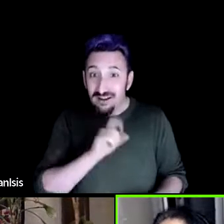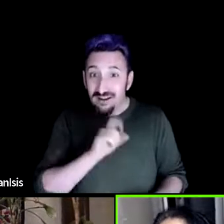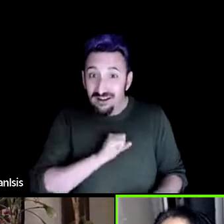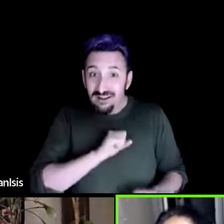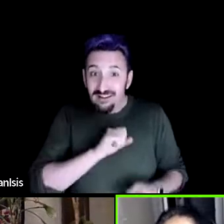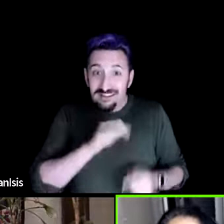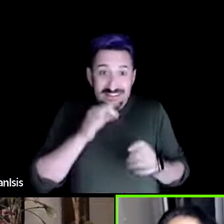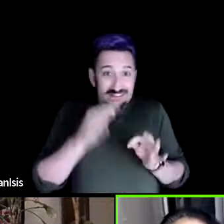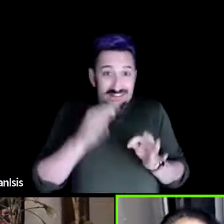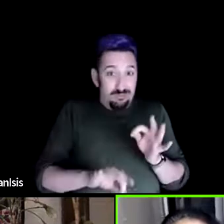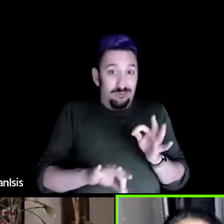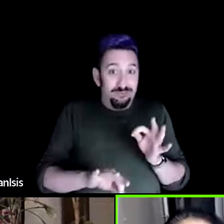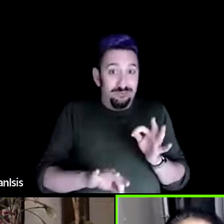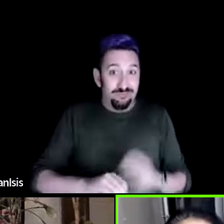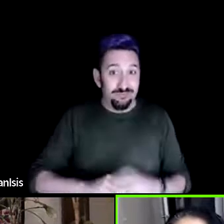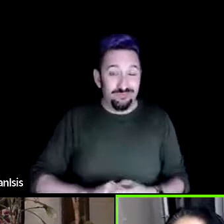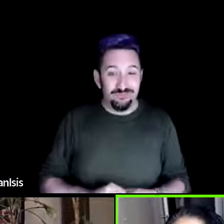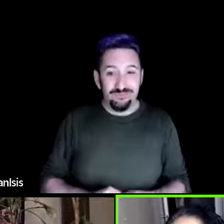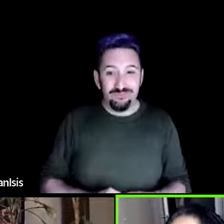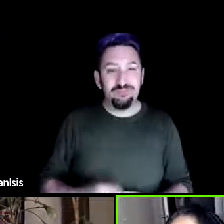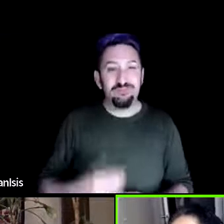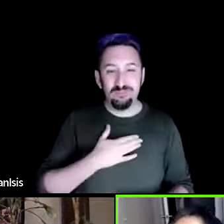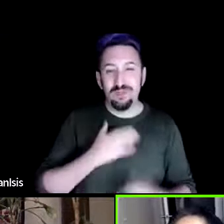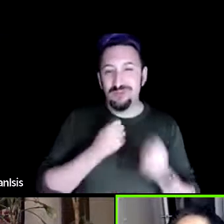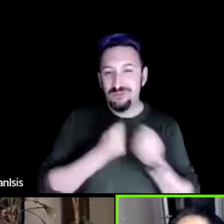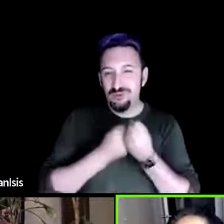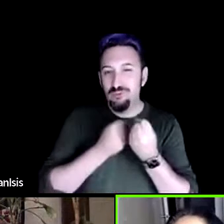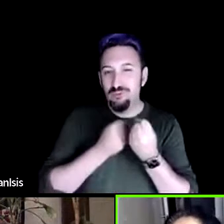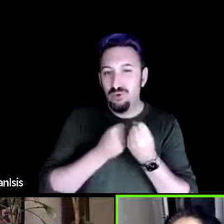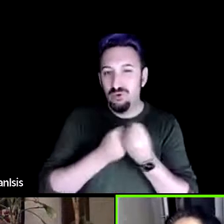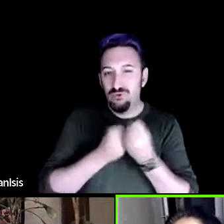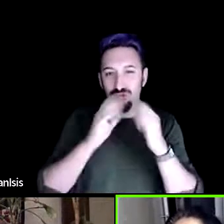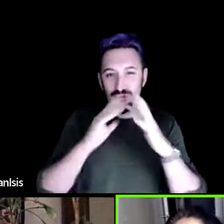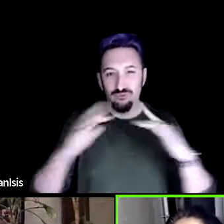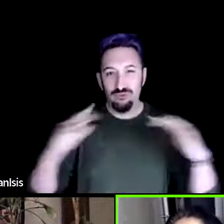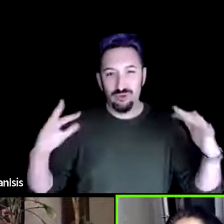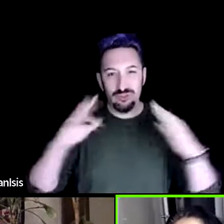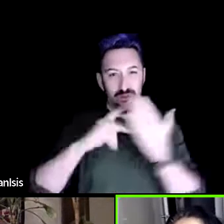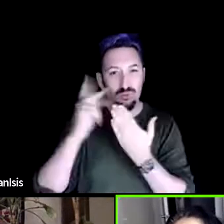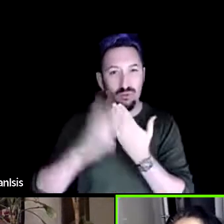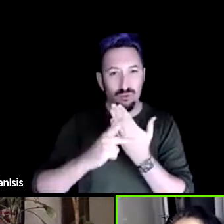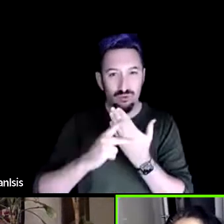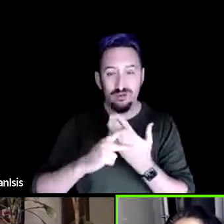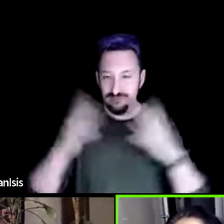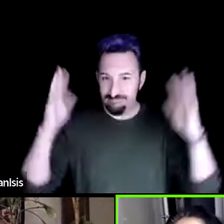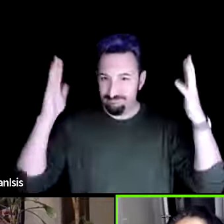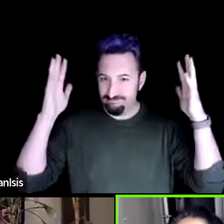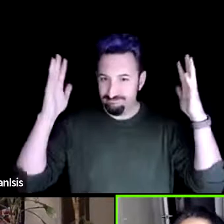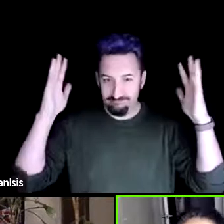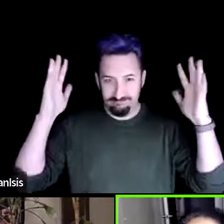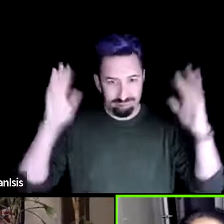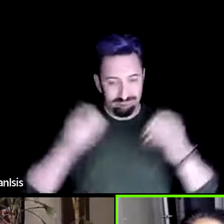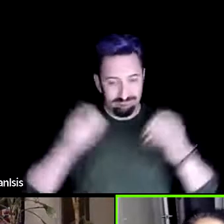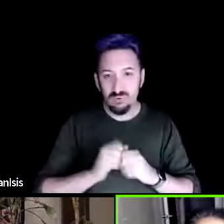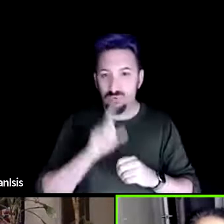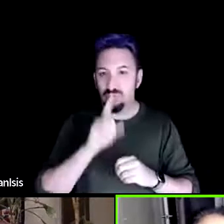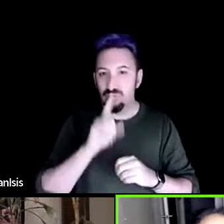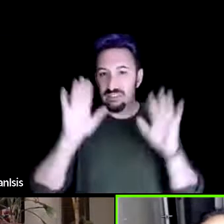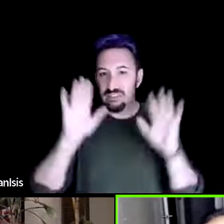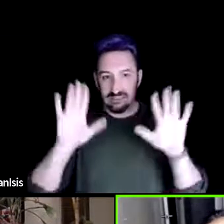my support for the diversity programs um they are essential also